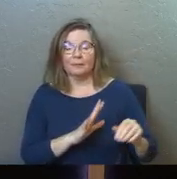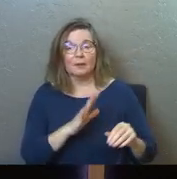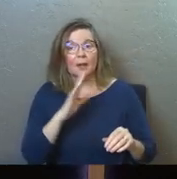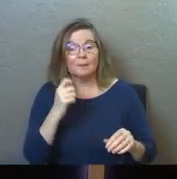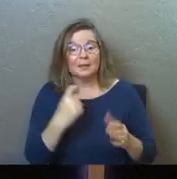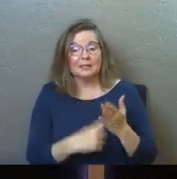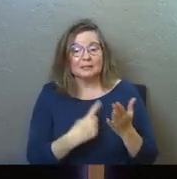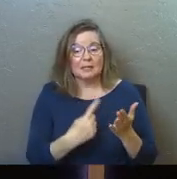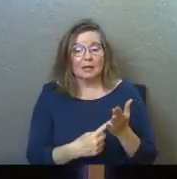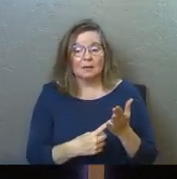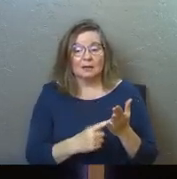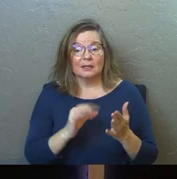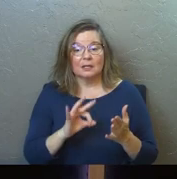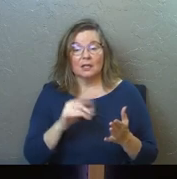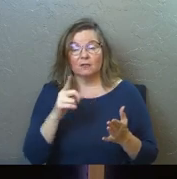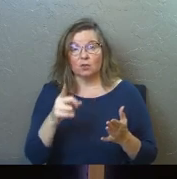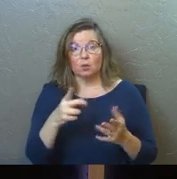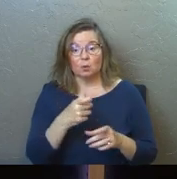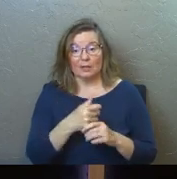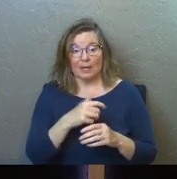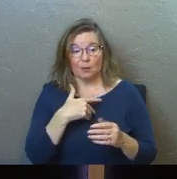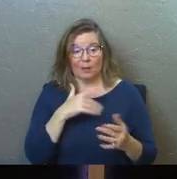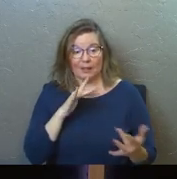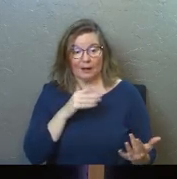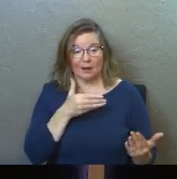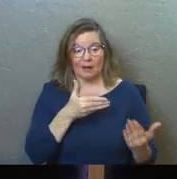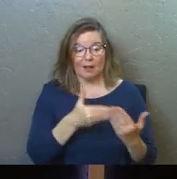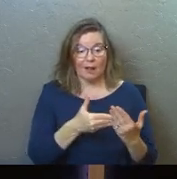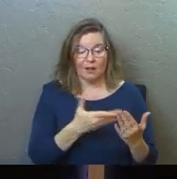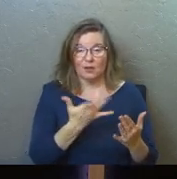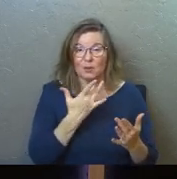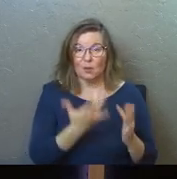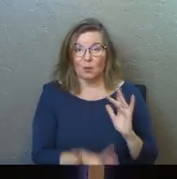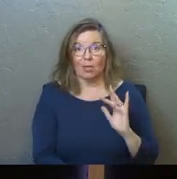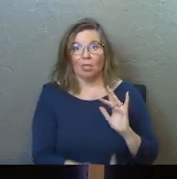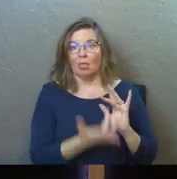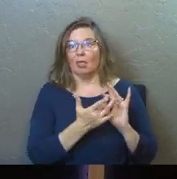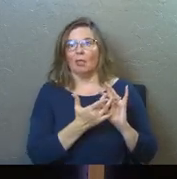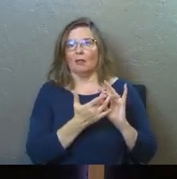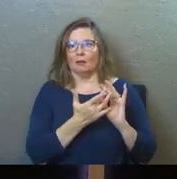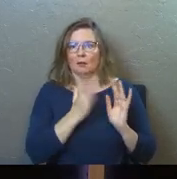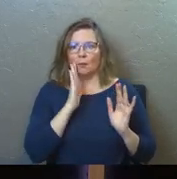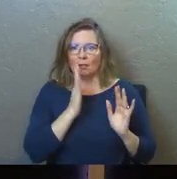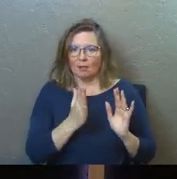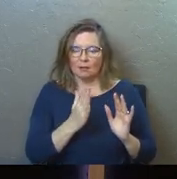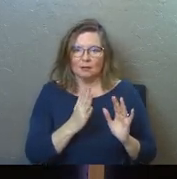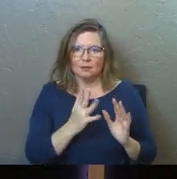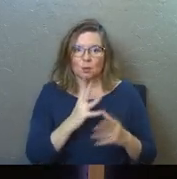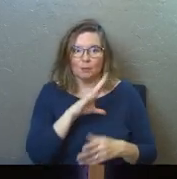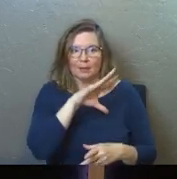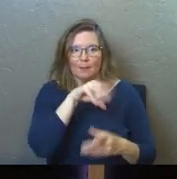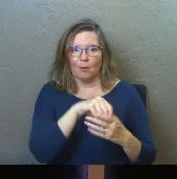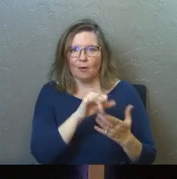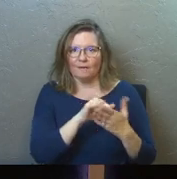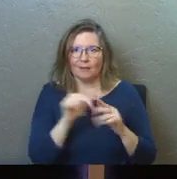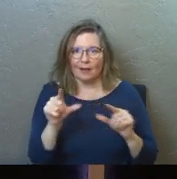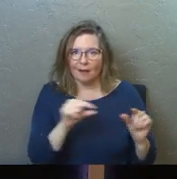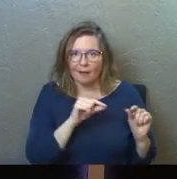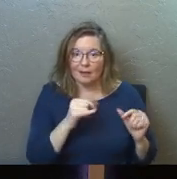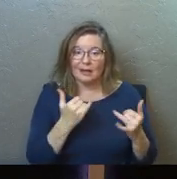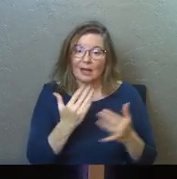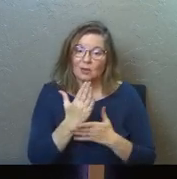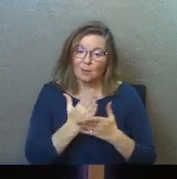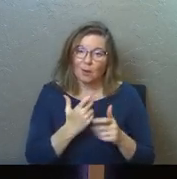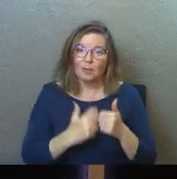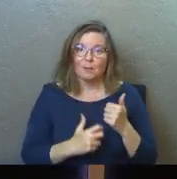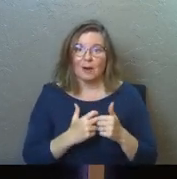Because sometimes like if you get within reach of them, you're just going to get caught in it. You're going to be part of it. And now